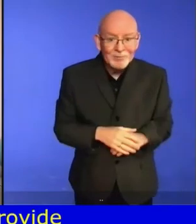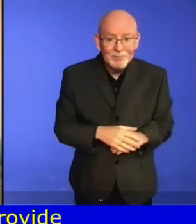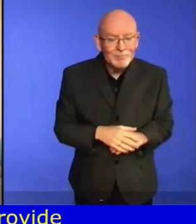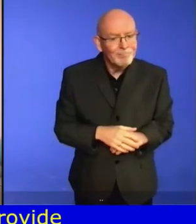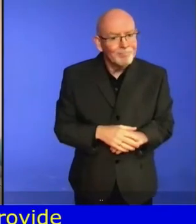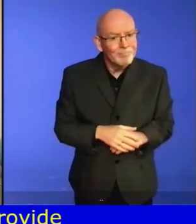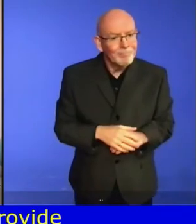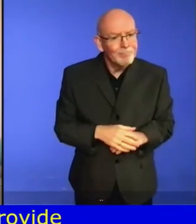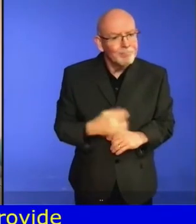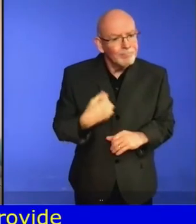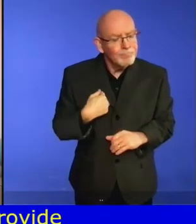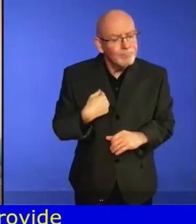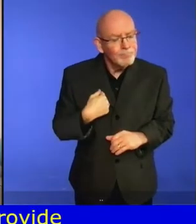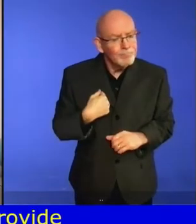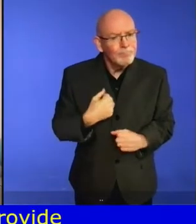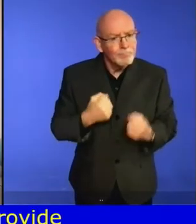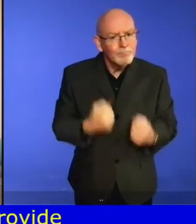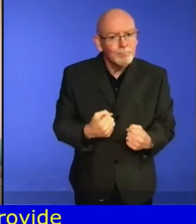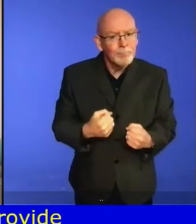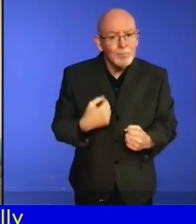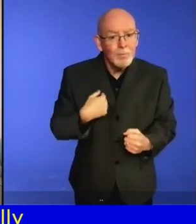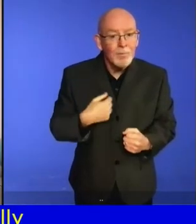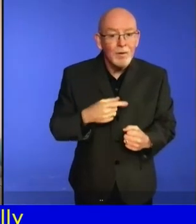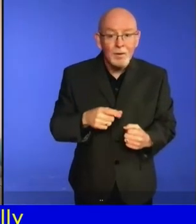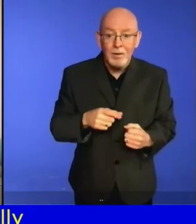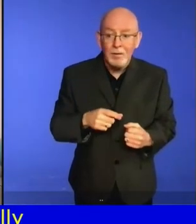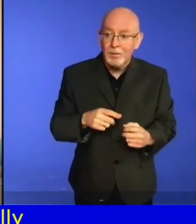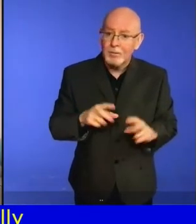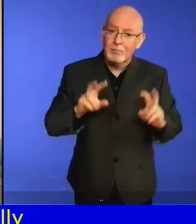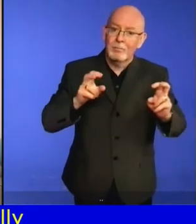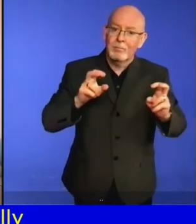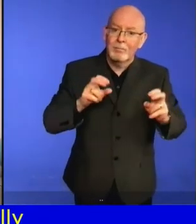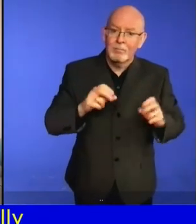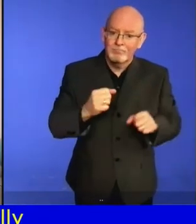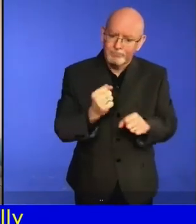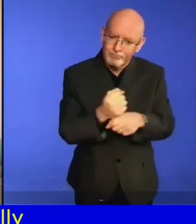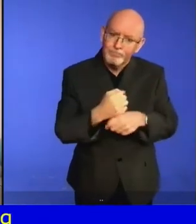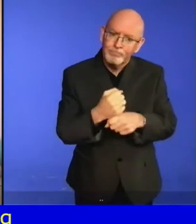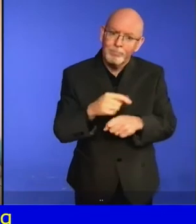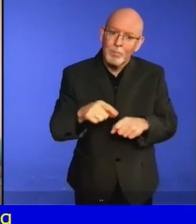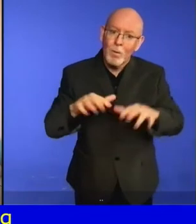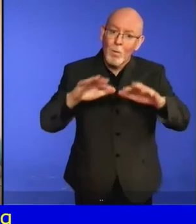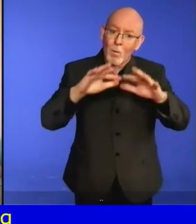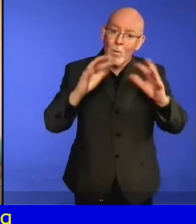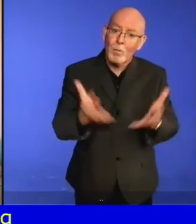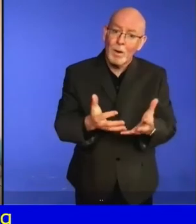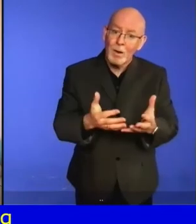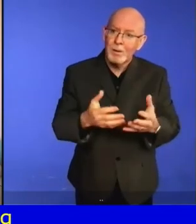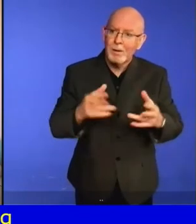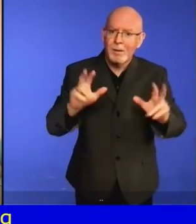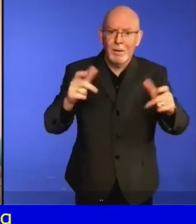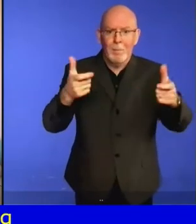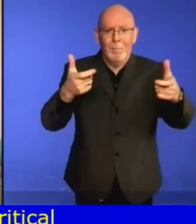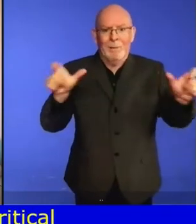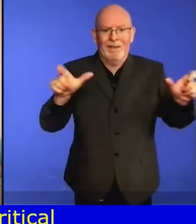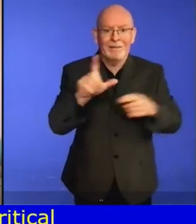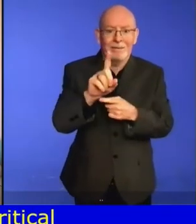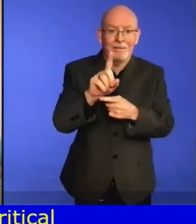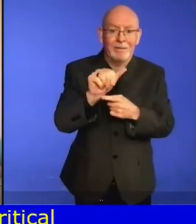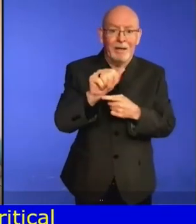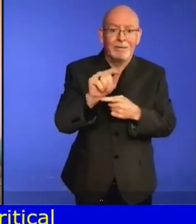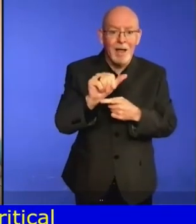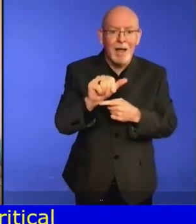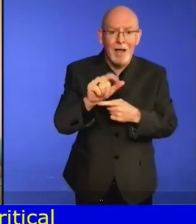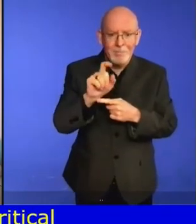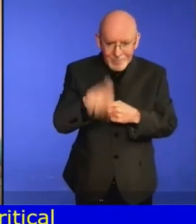of accessibility during and after the pandemic, especially when it comes to health care, will be something